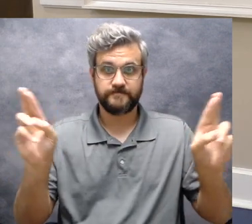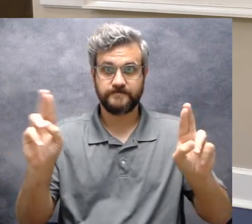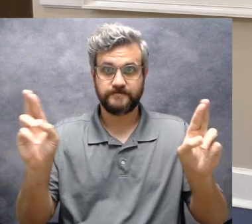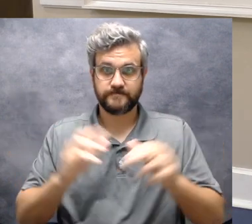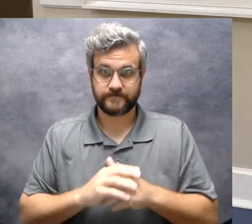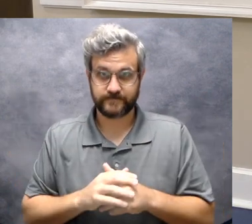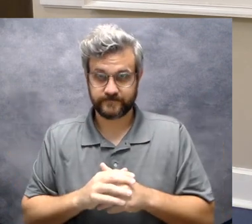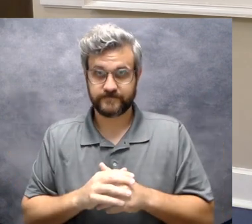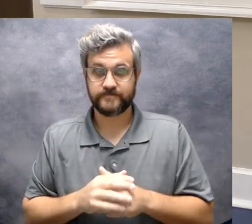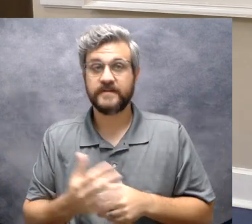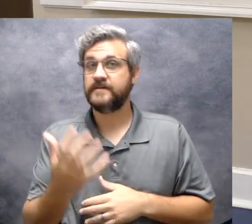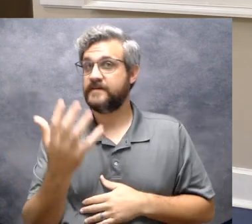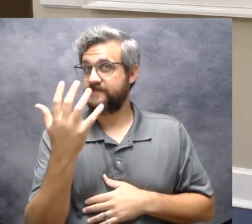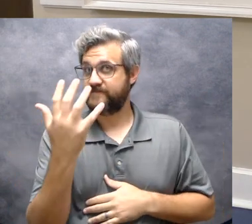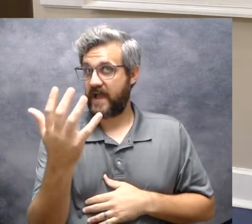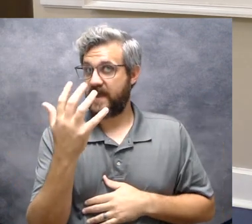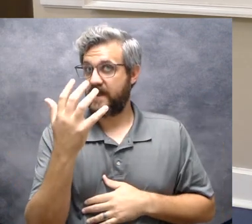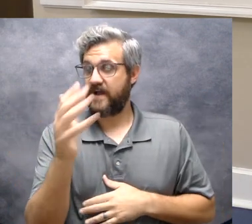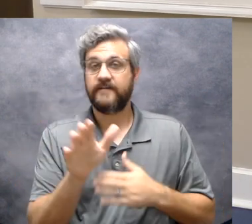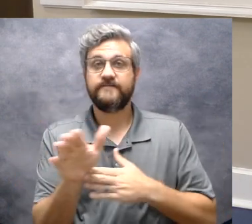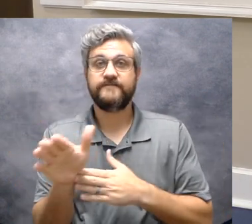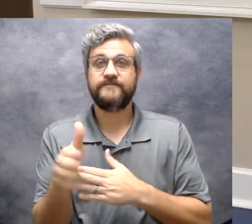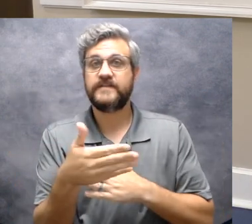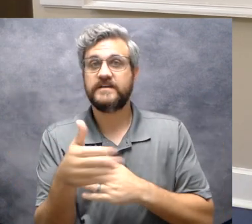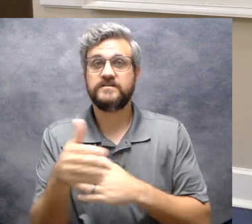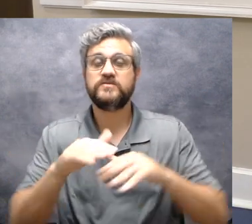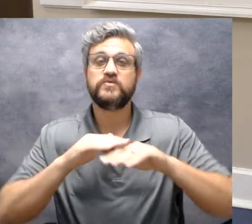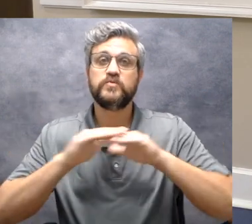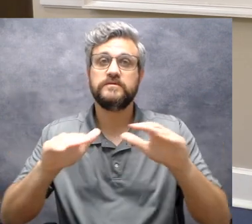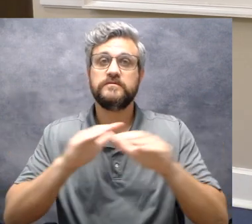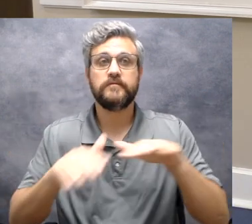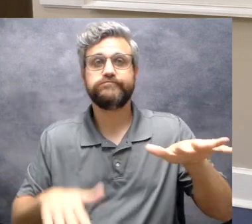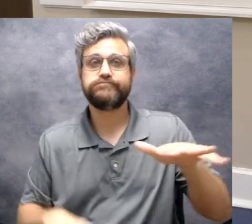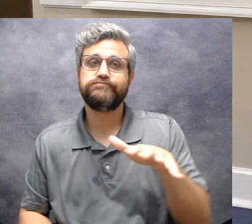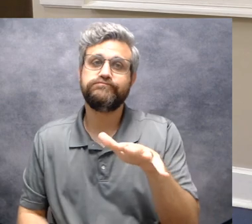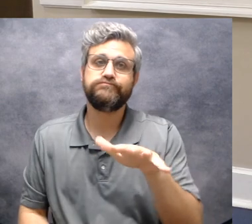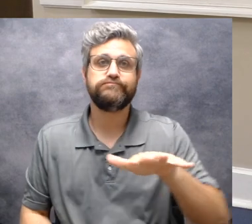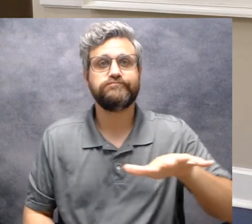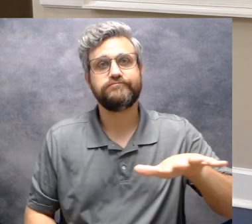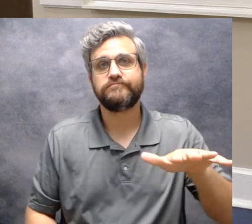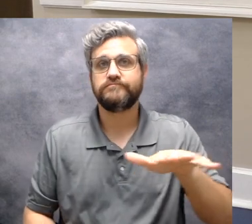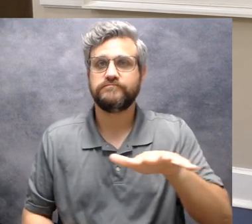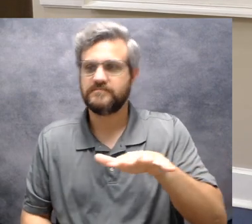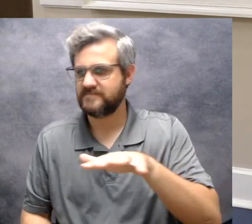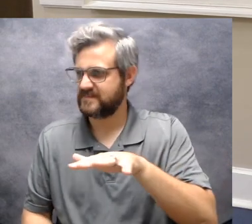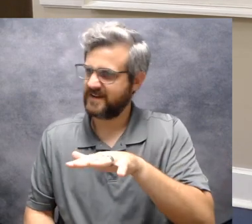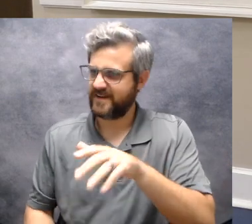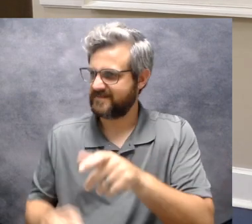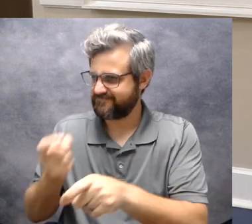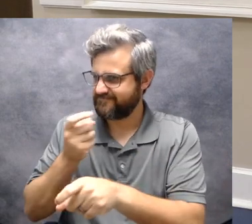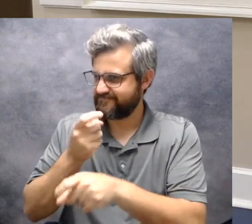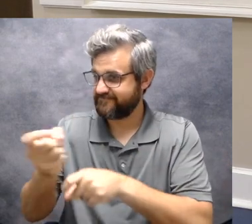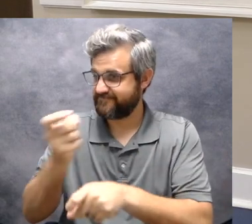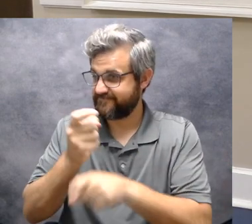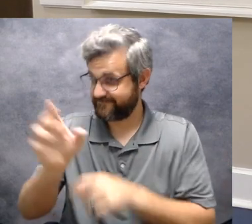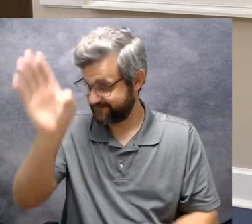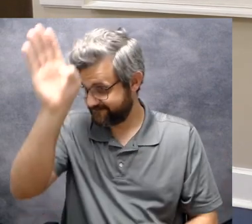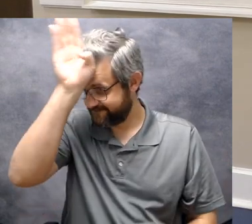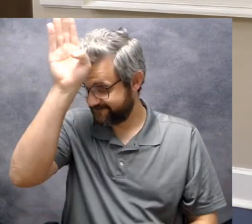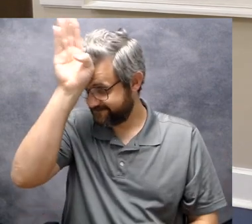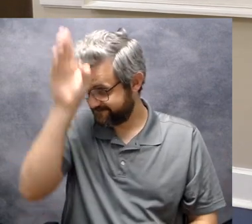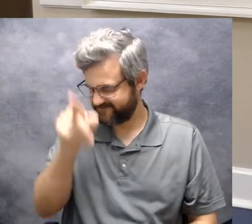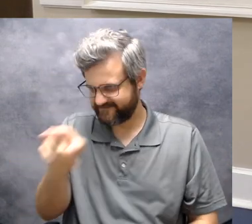five little fish she's swimming in the sea teasing mr.